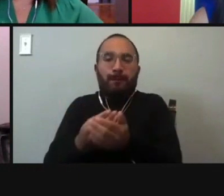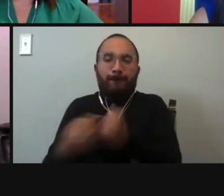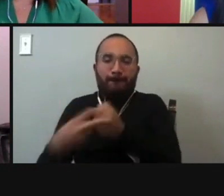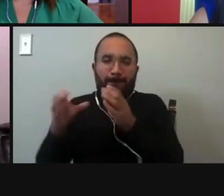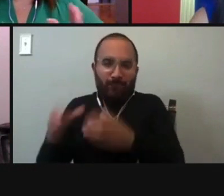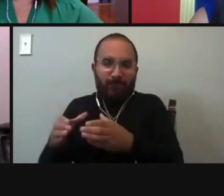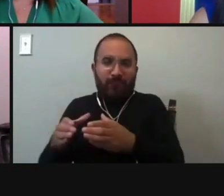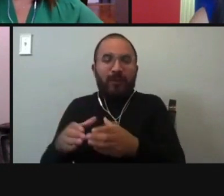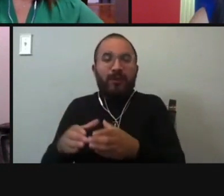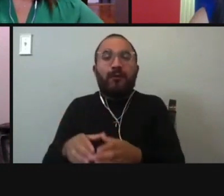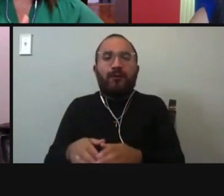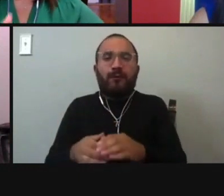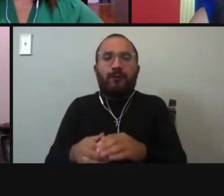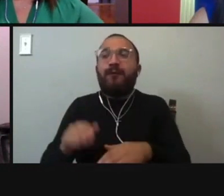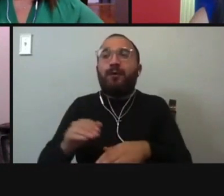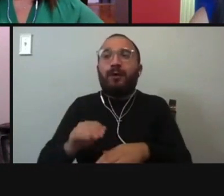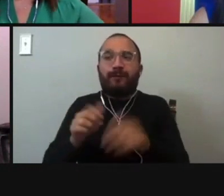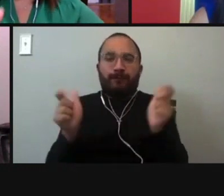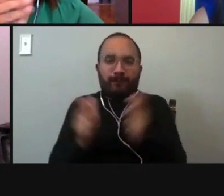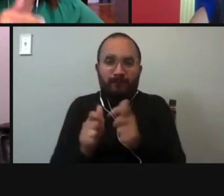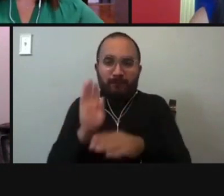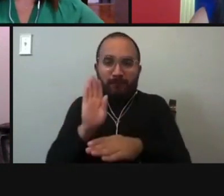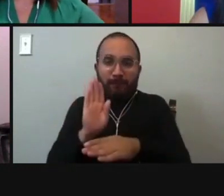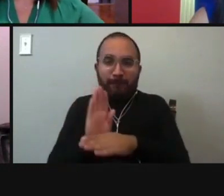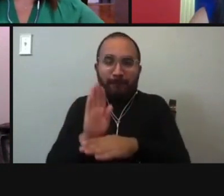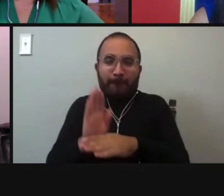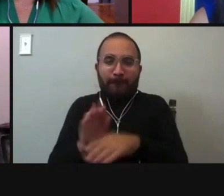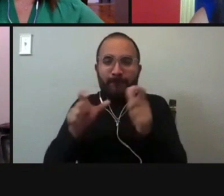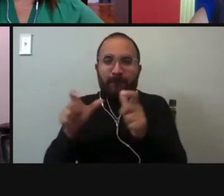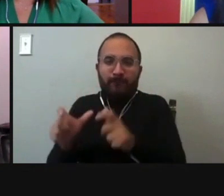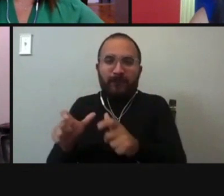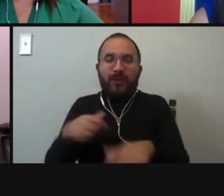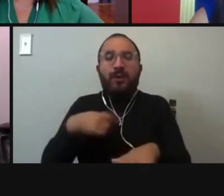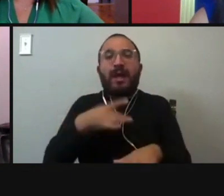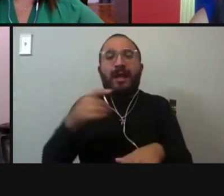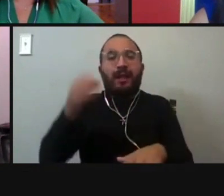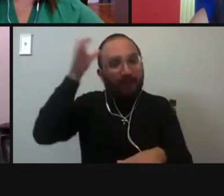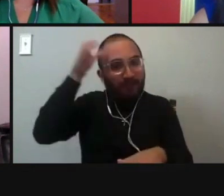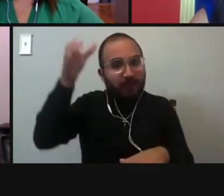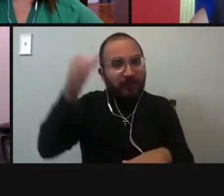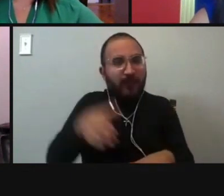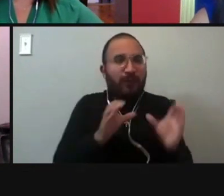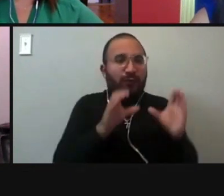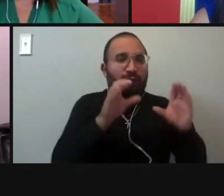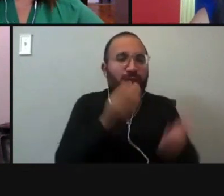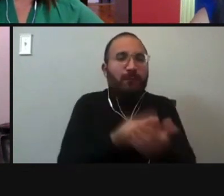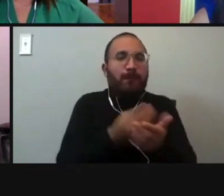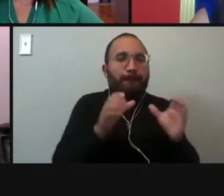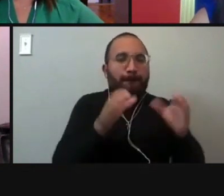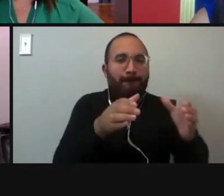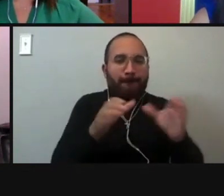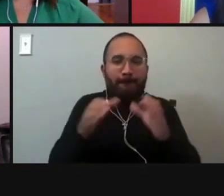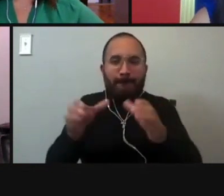really liked the idea of allocating these, this money into different buckets. But what was happening as Mr. Lada was saying,